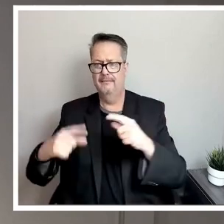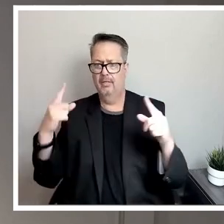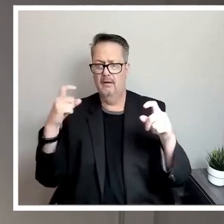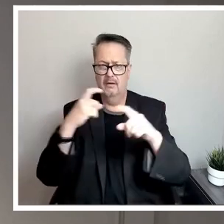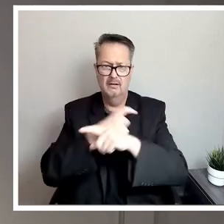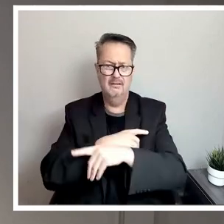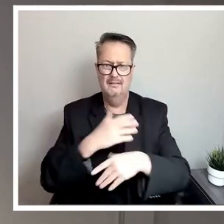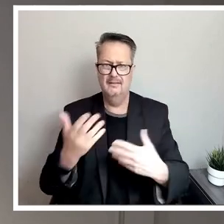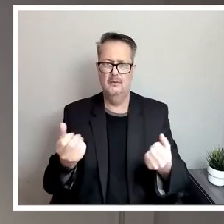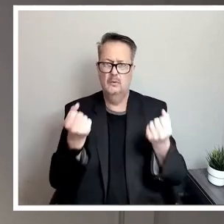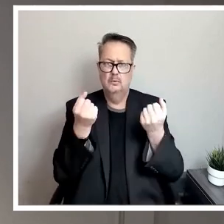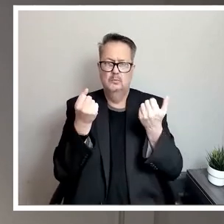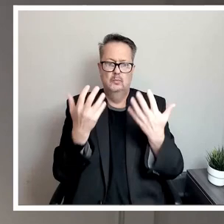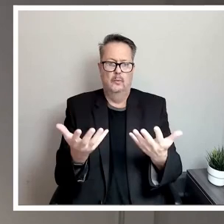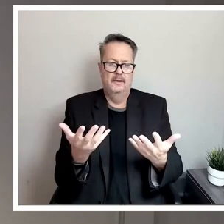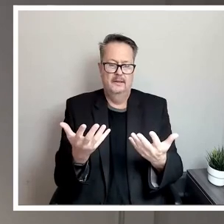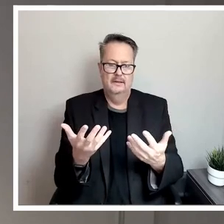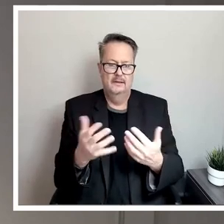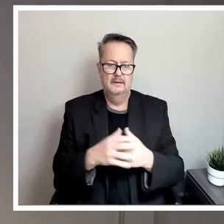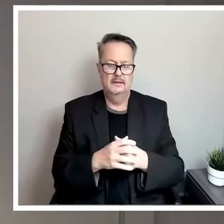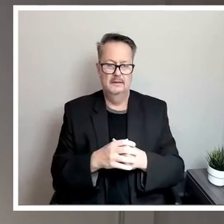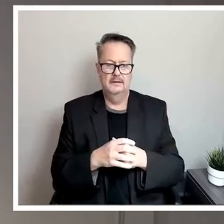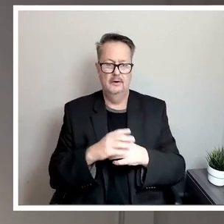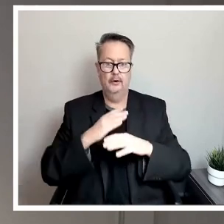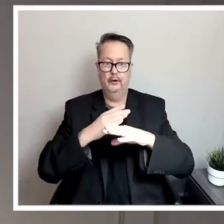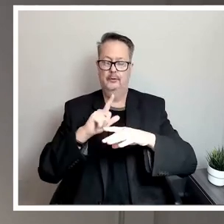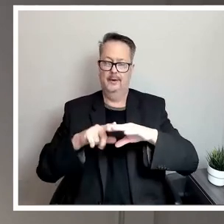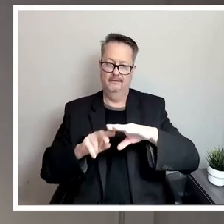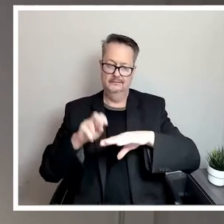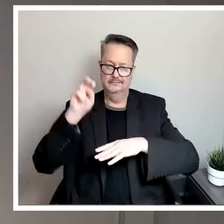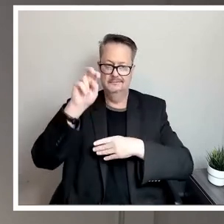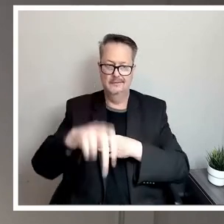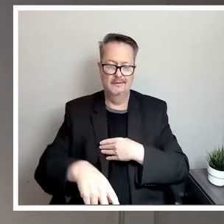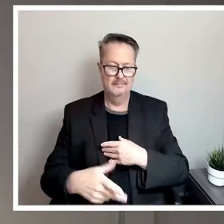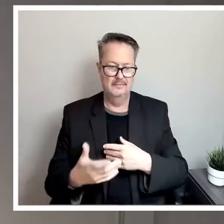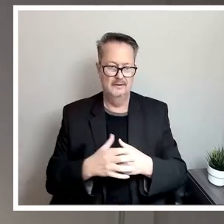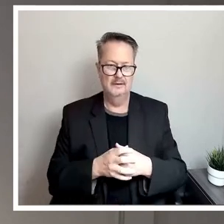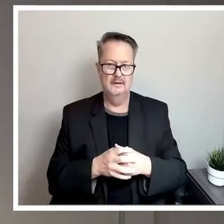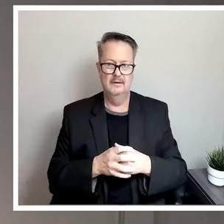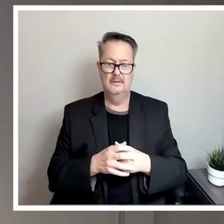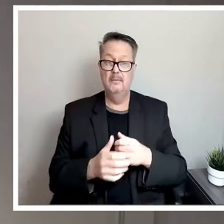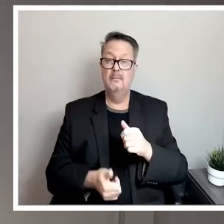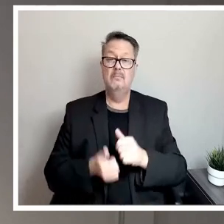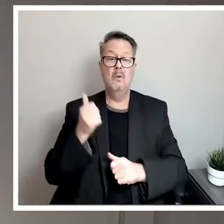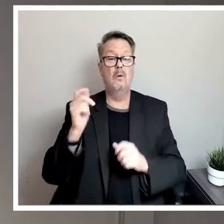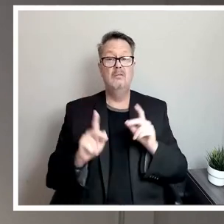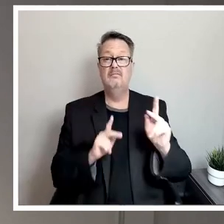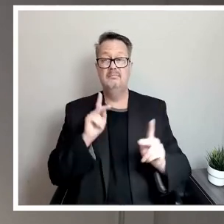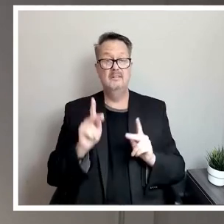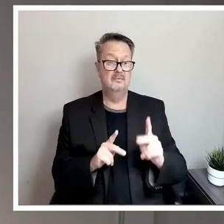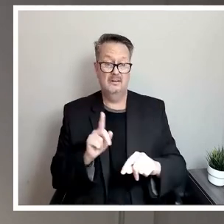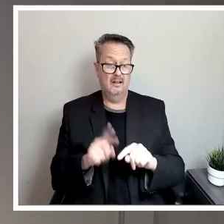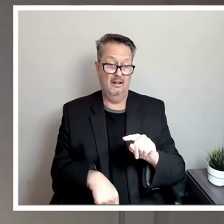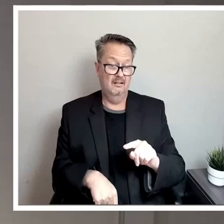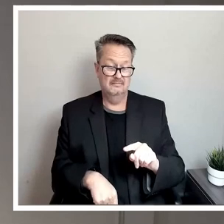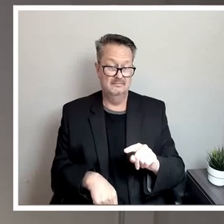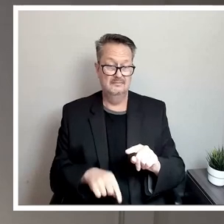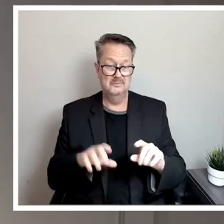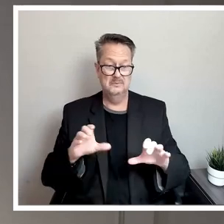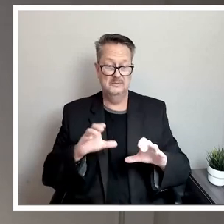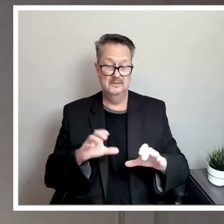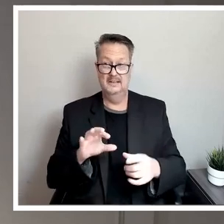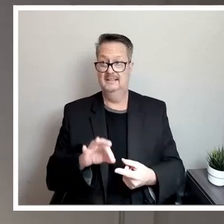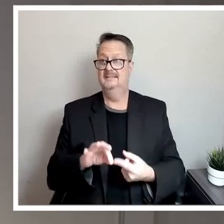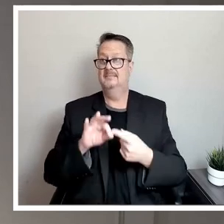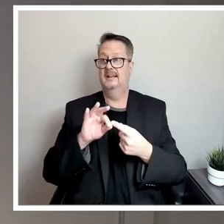hurdles that you have to jump. Most people can't do it, especially if